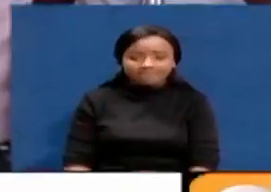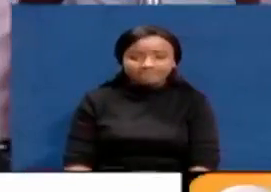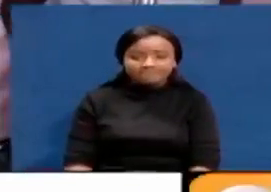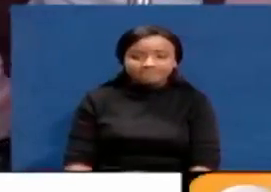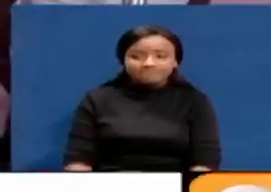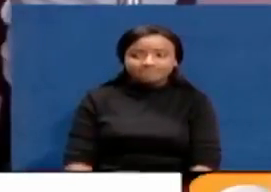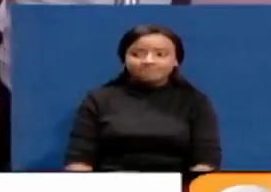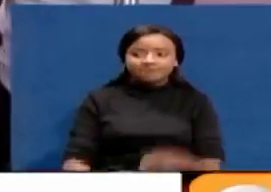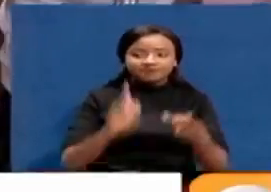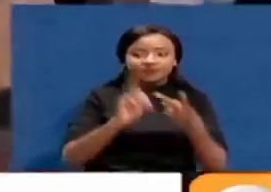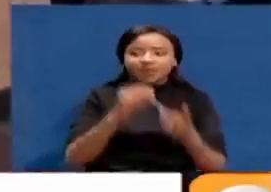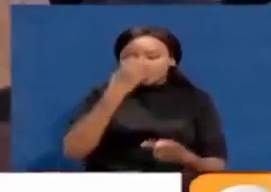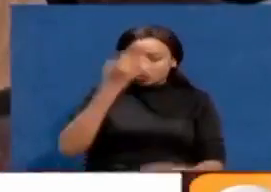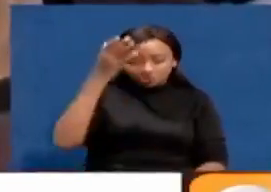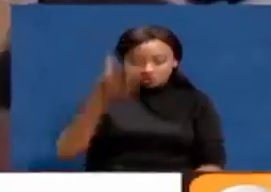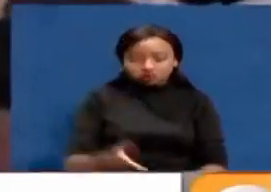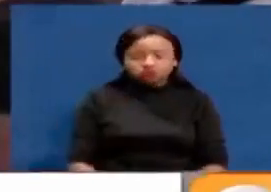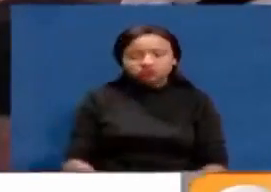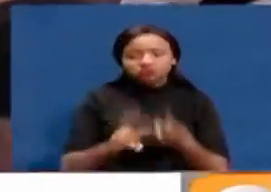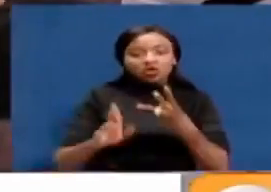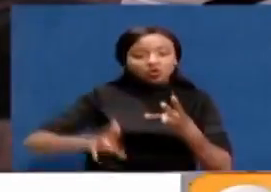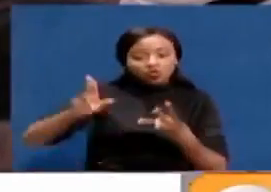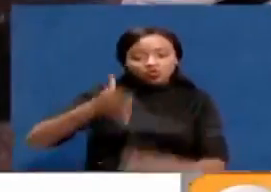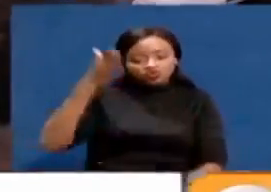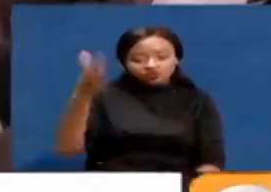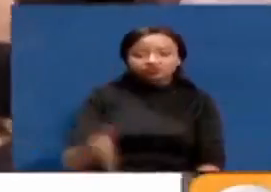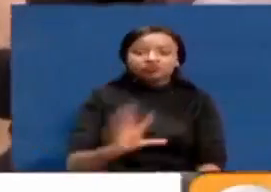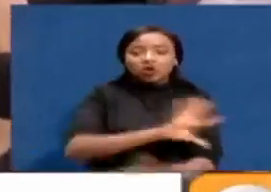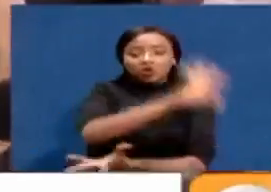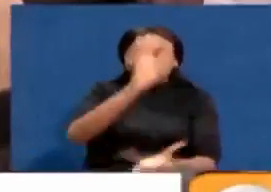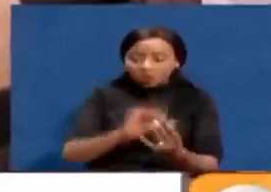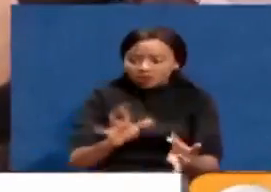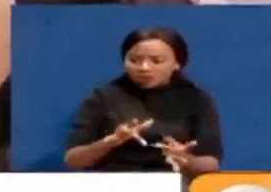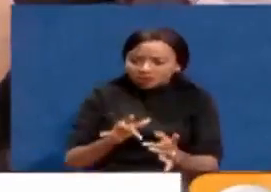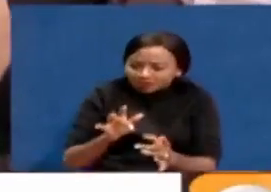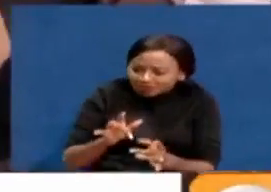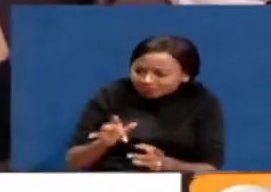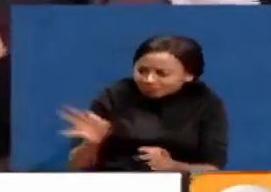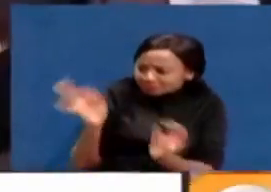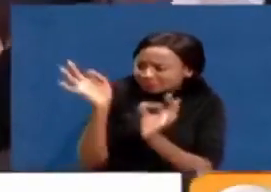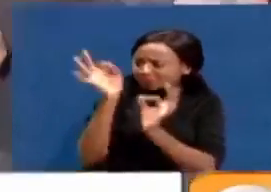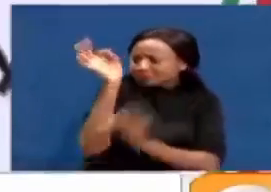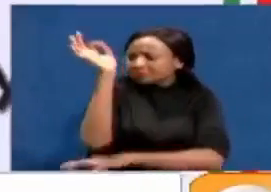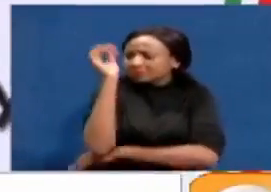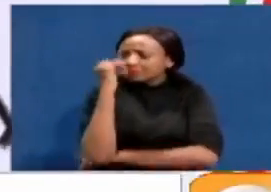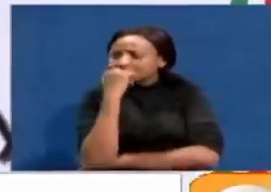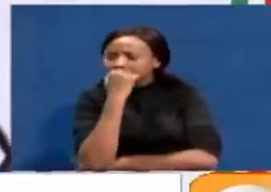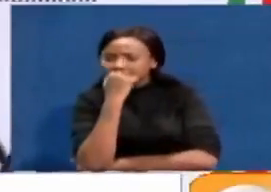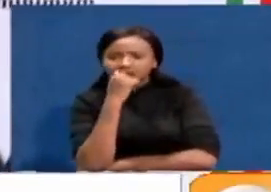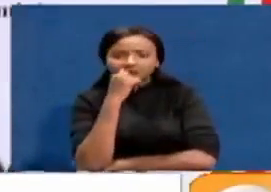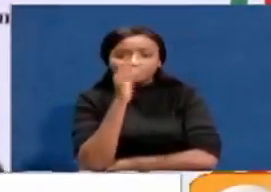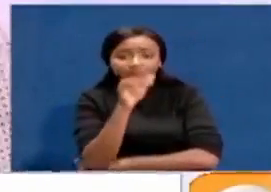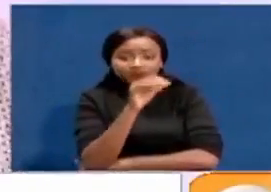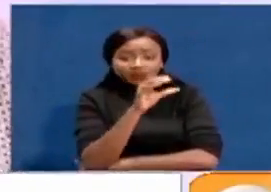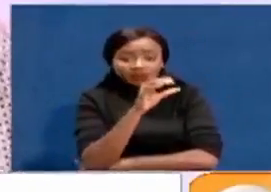Deputy President Dr. William Ruto and President Kenyatta all having a feel of the new set of artillery. That with